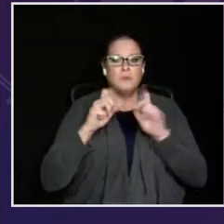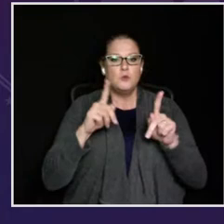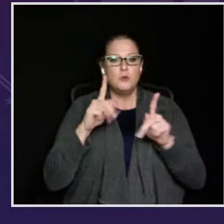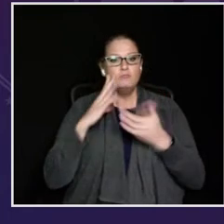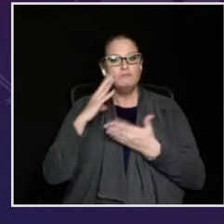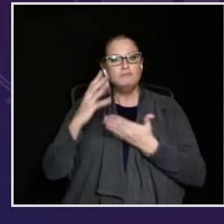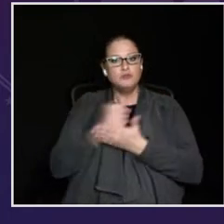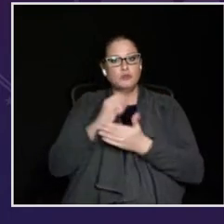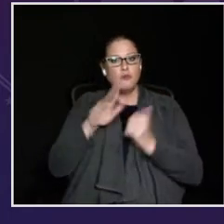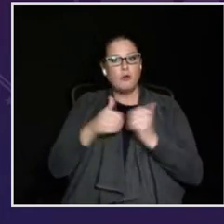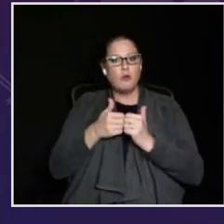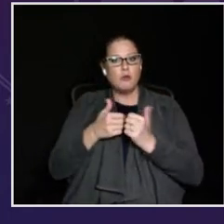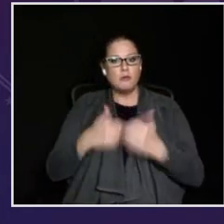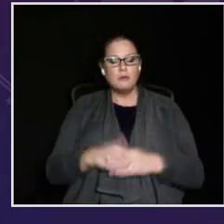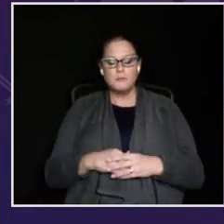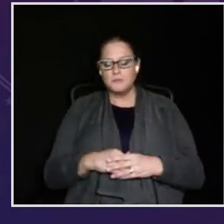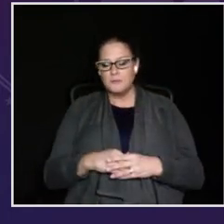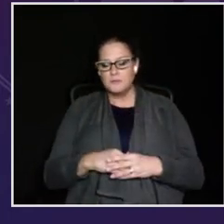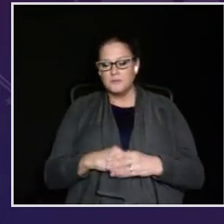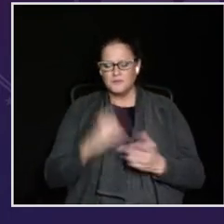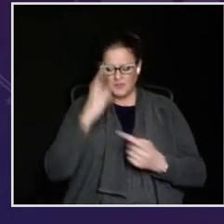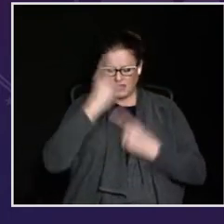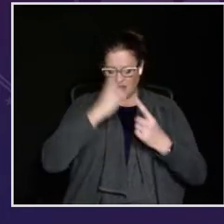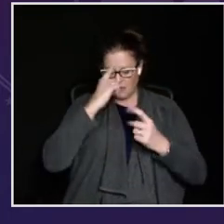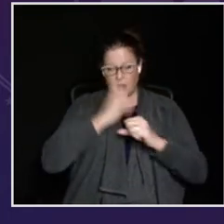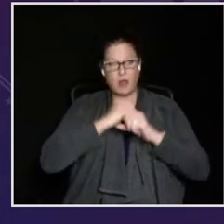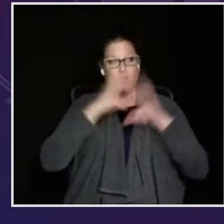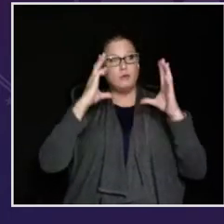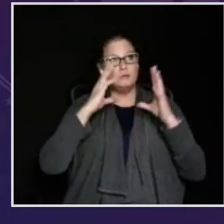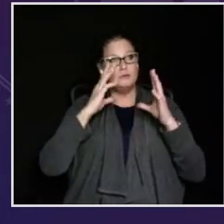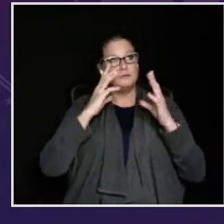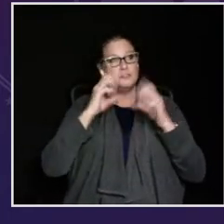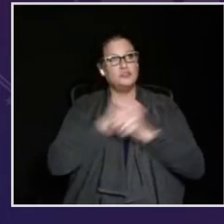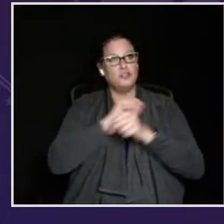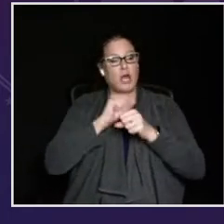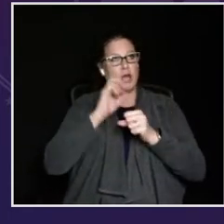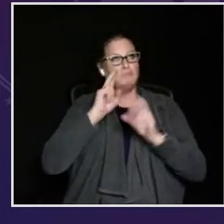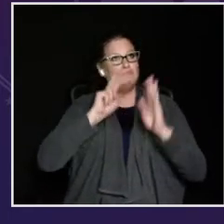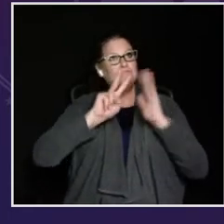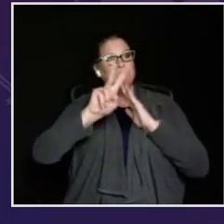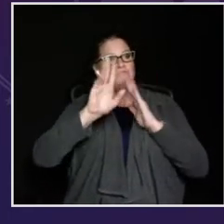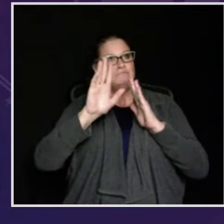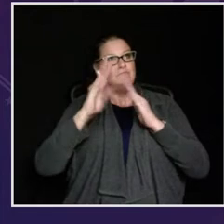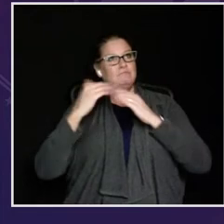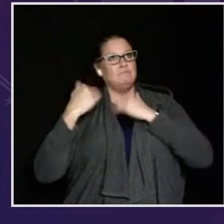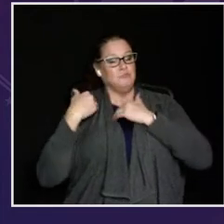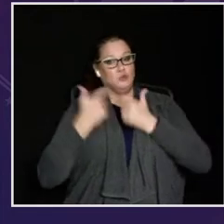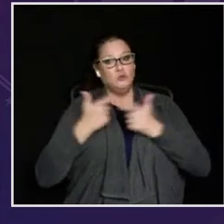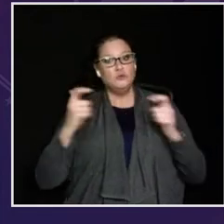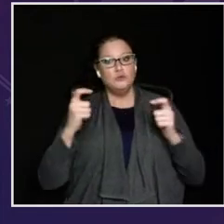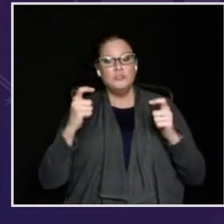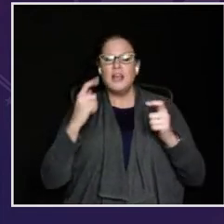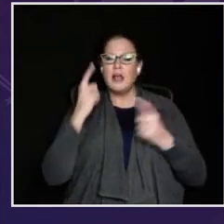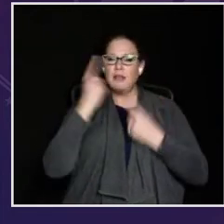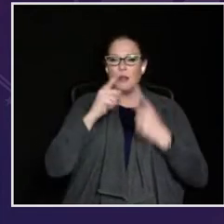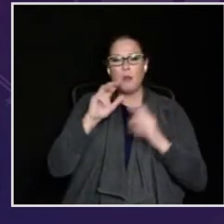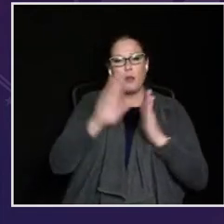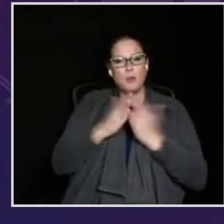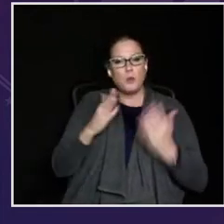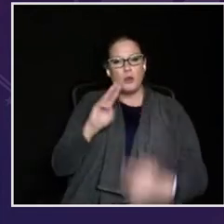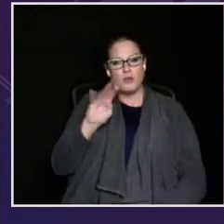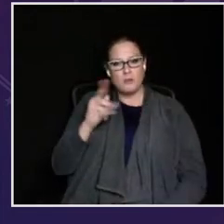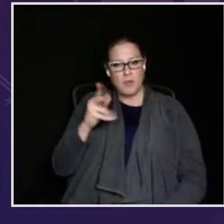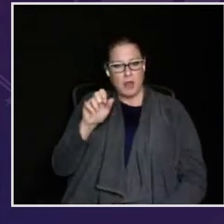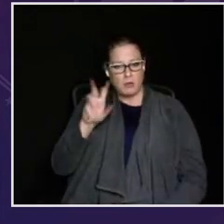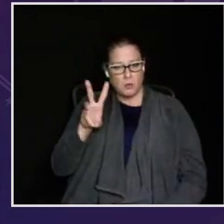who are struggling and looking for the fair shot we all deserve. When I think about the enormity of the task ahead of